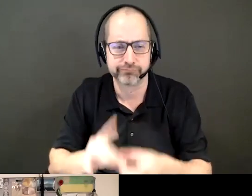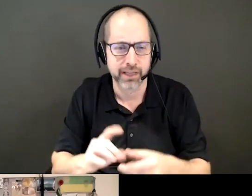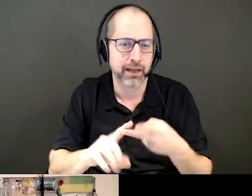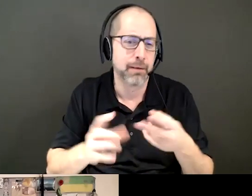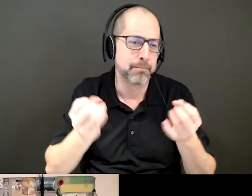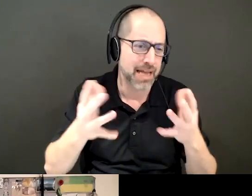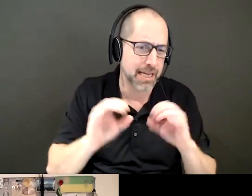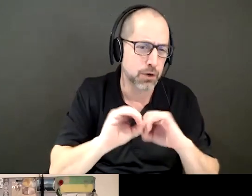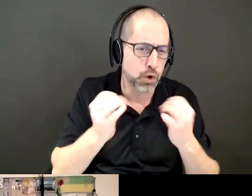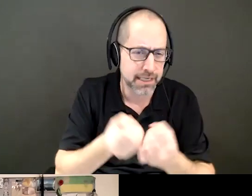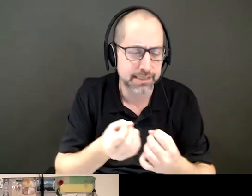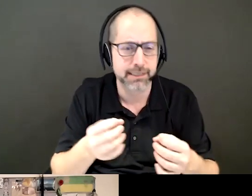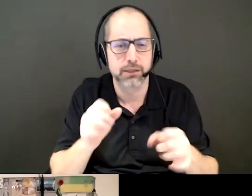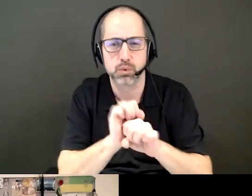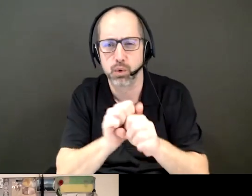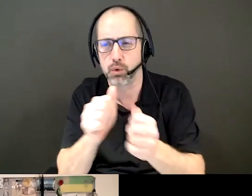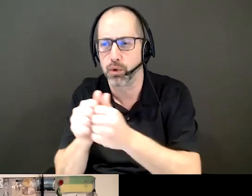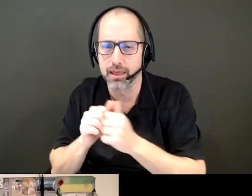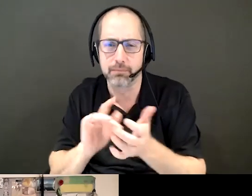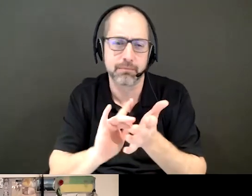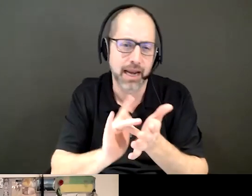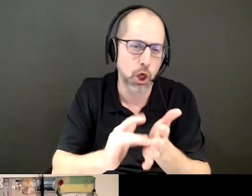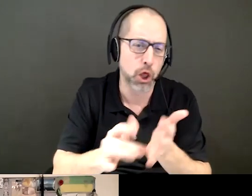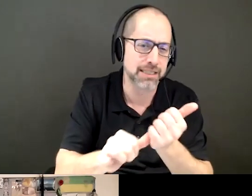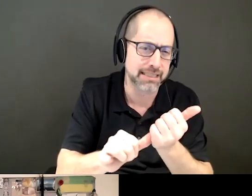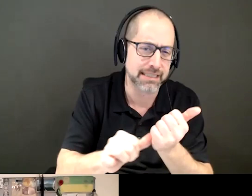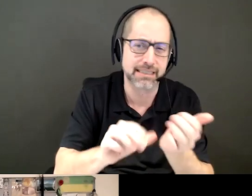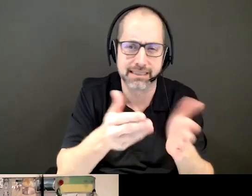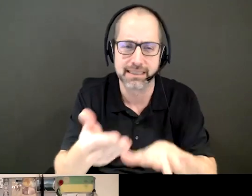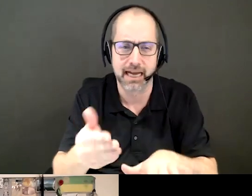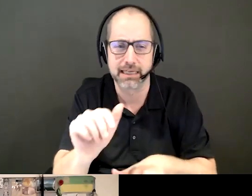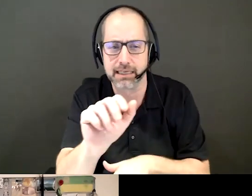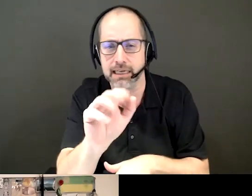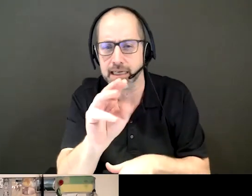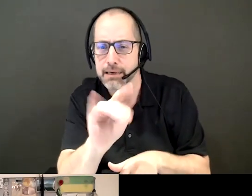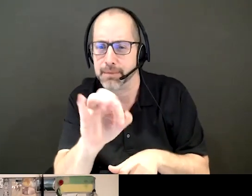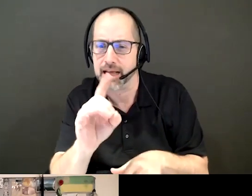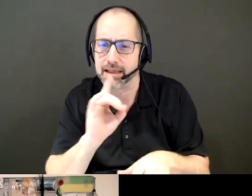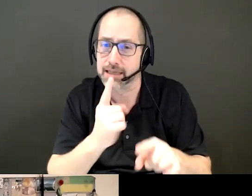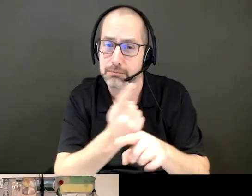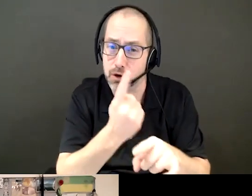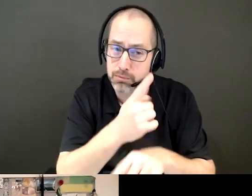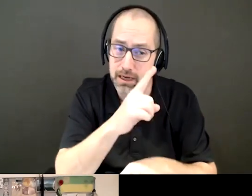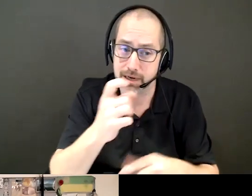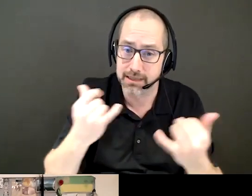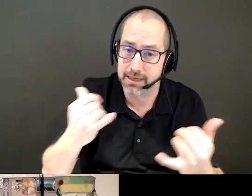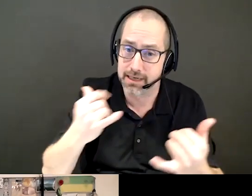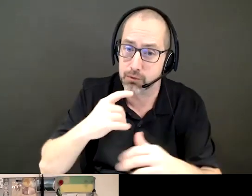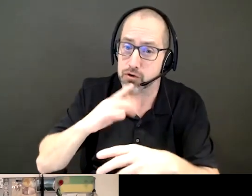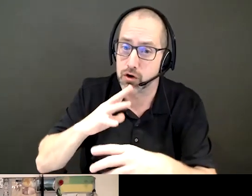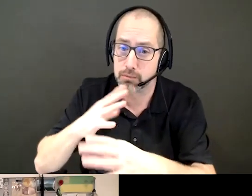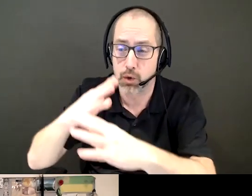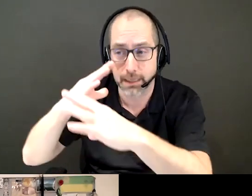organizations in relation to medical assistance dying, you know, which is appropriate because we're talking about barriers to inclusion today.